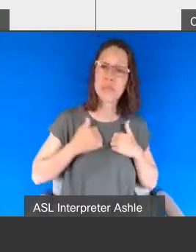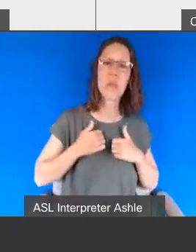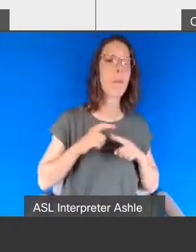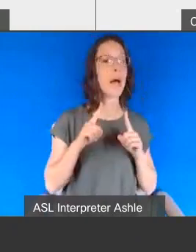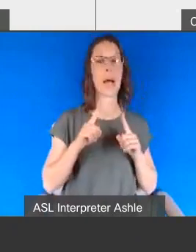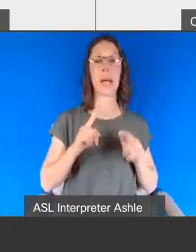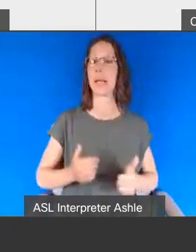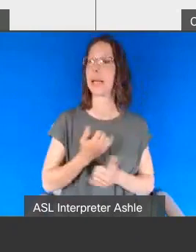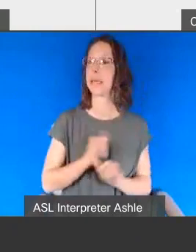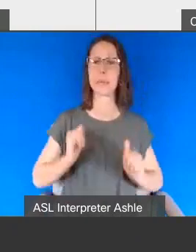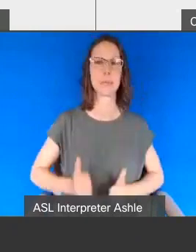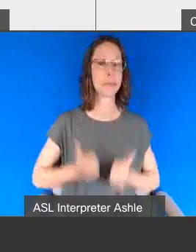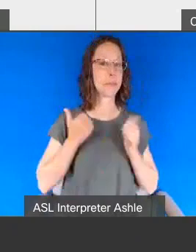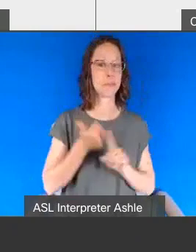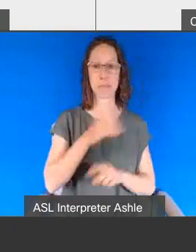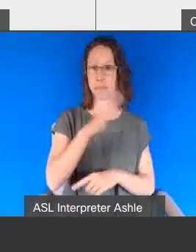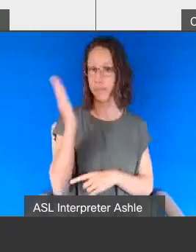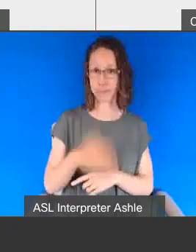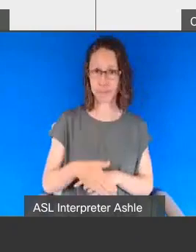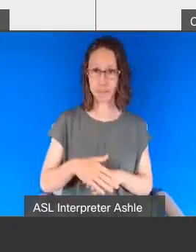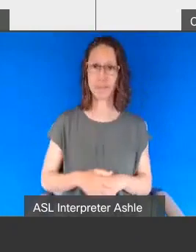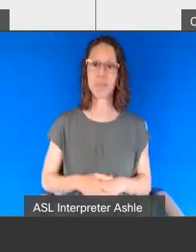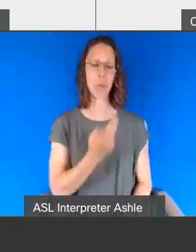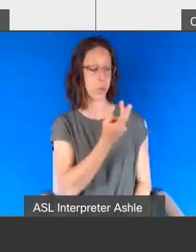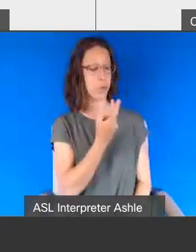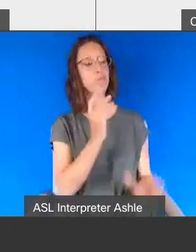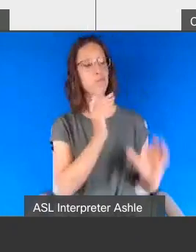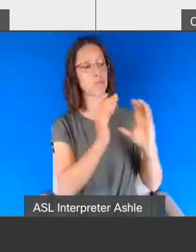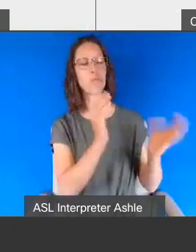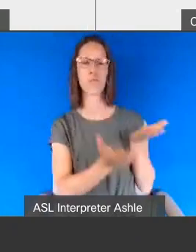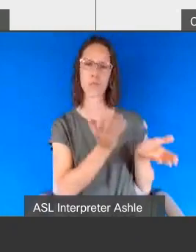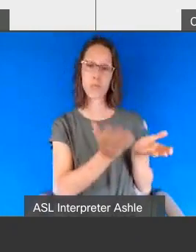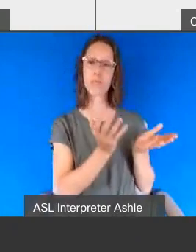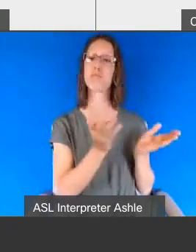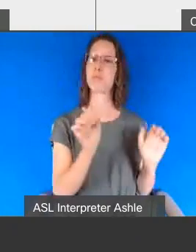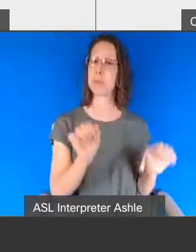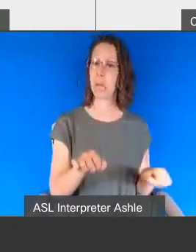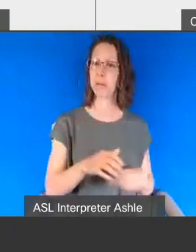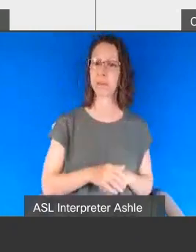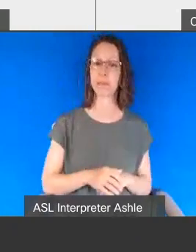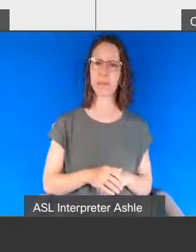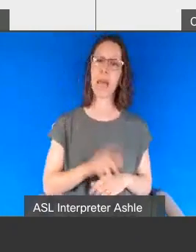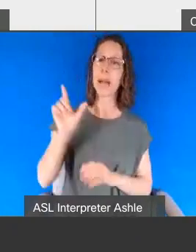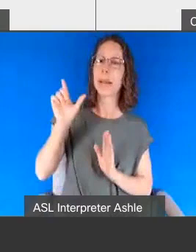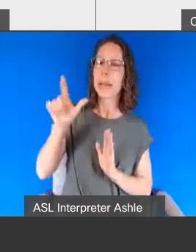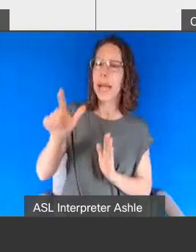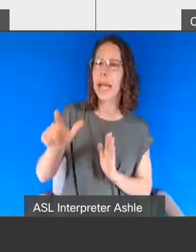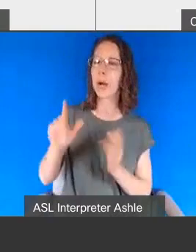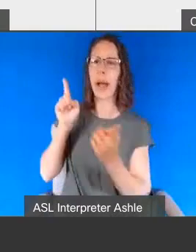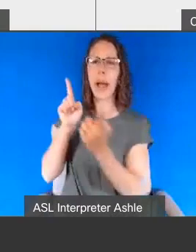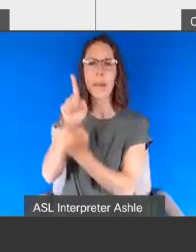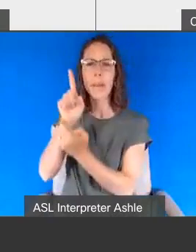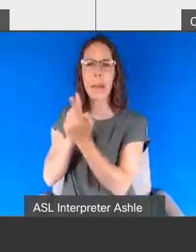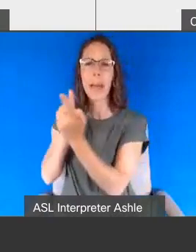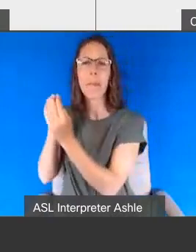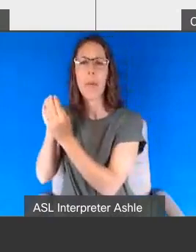But until I became friends with other individuals on the spectrum higher functioning who actually are able to live